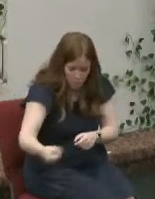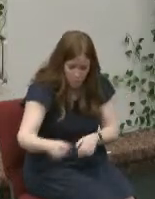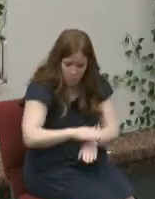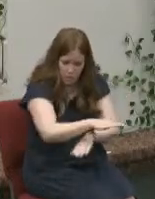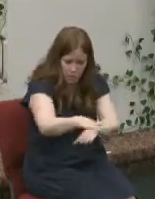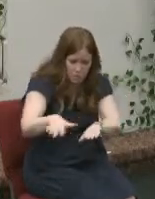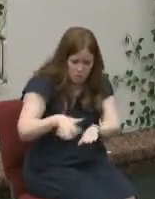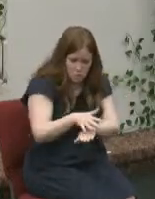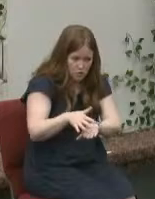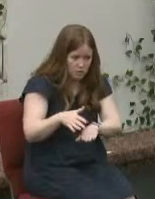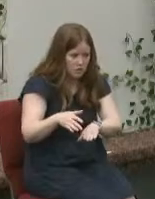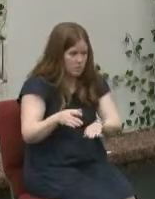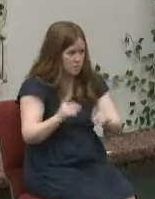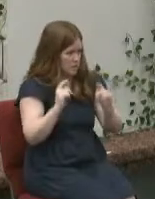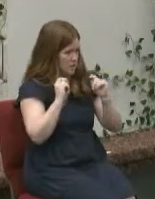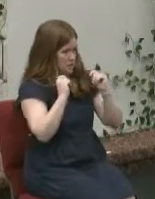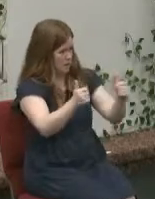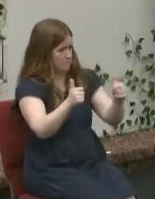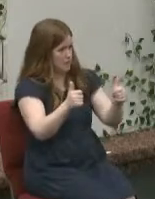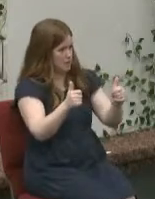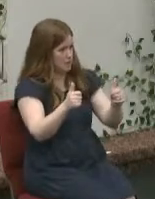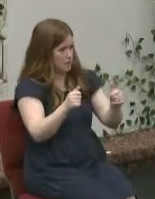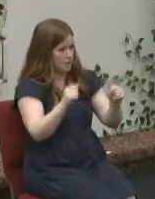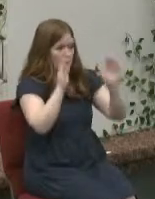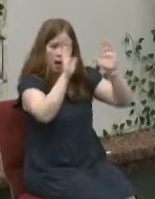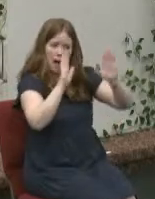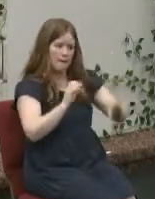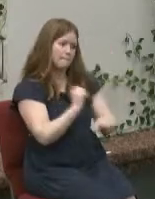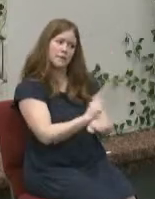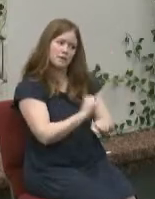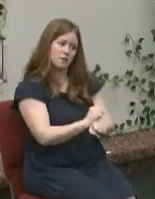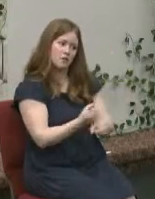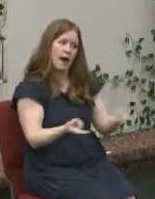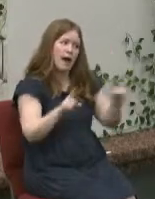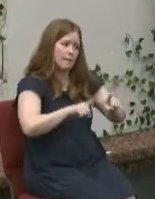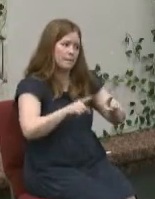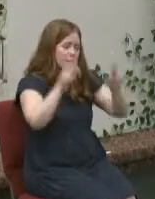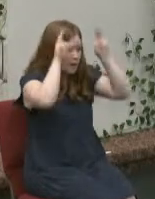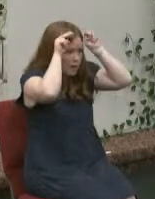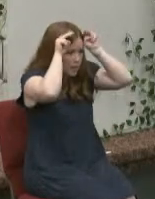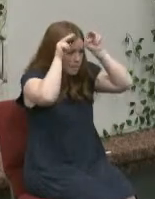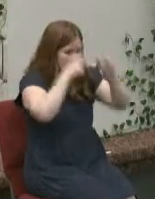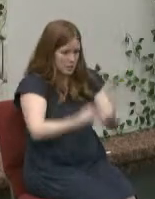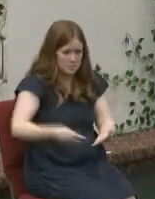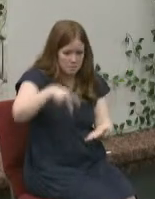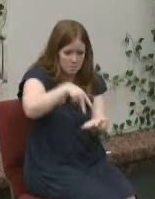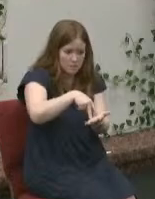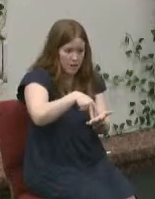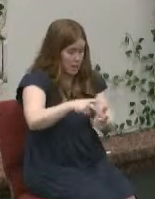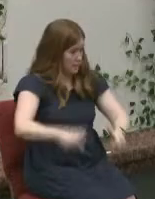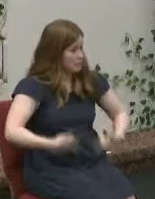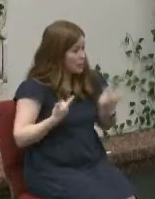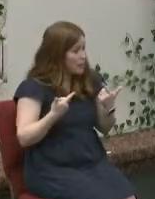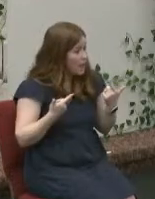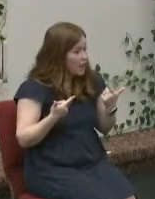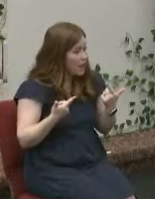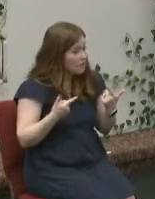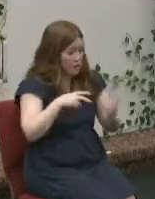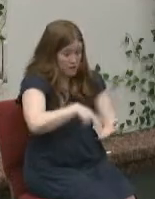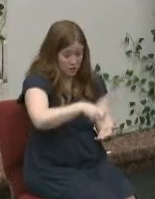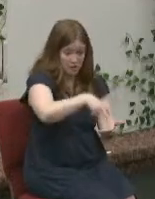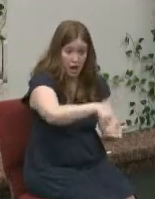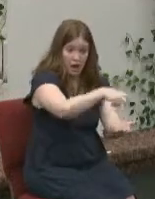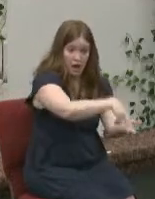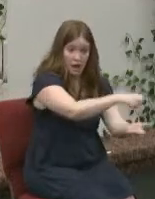and within a matter of seconds a miracle that bunny gets up and he's alive as ever he starts